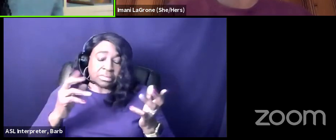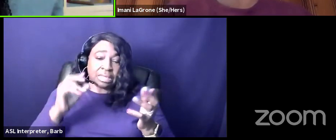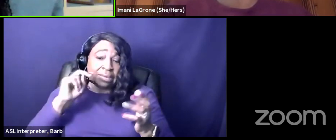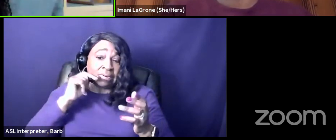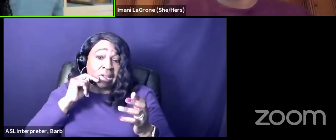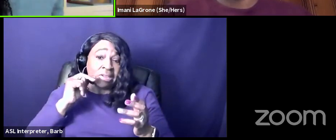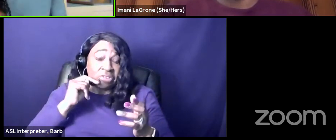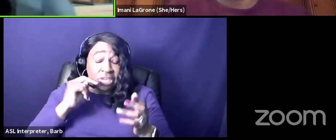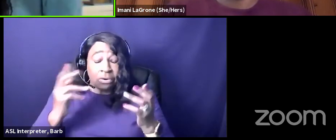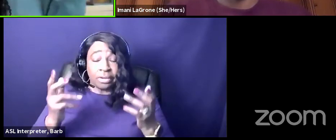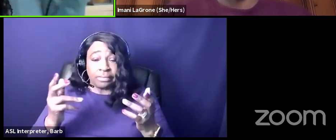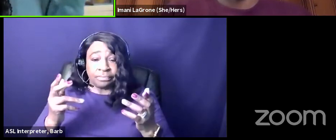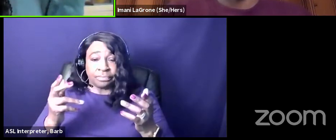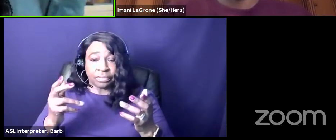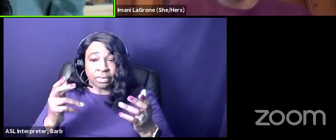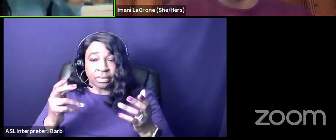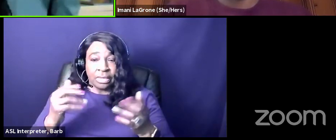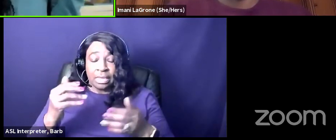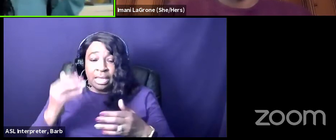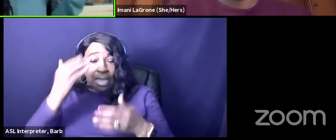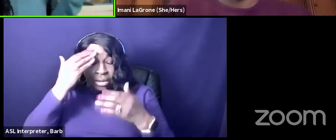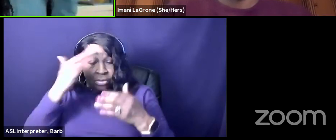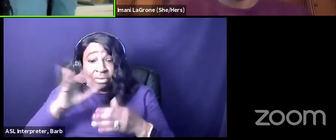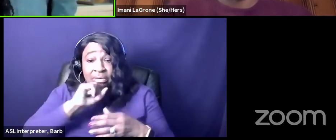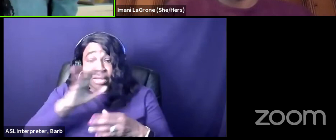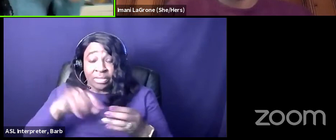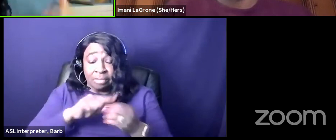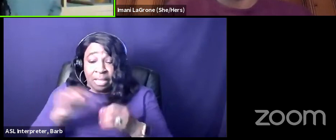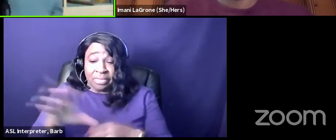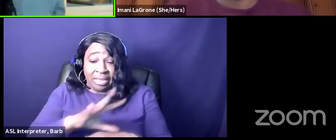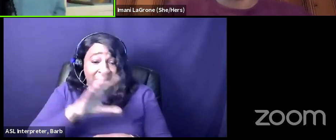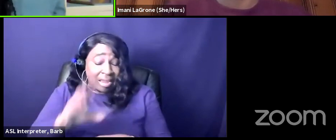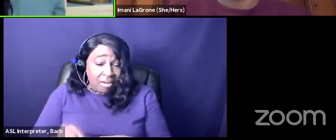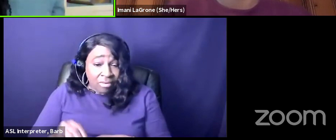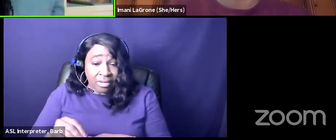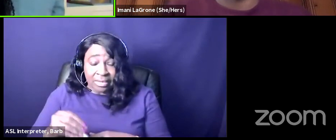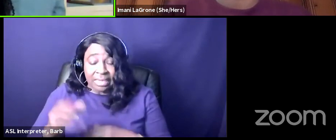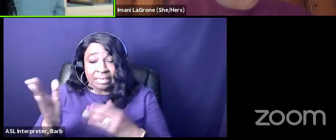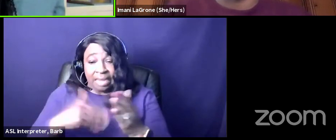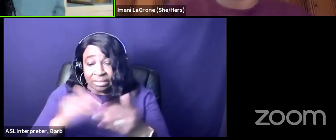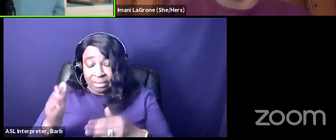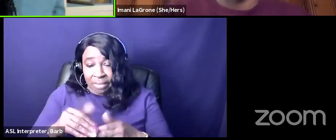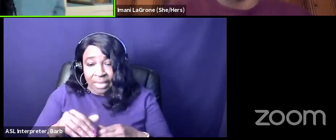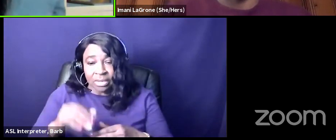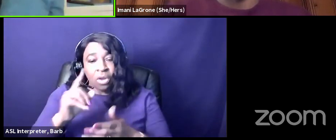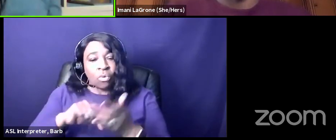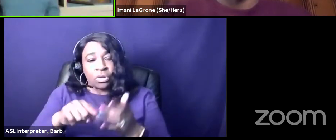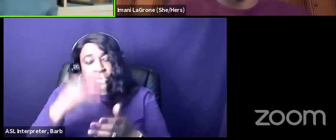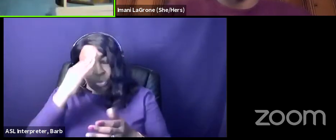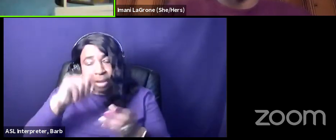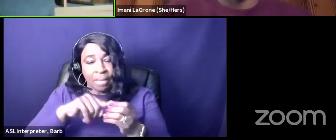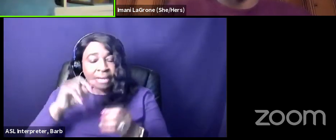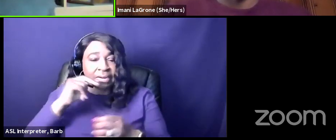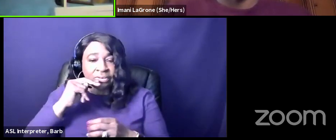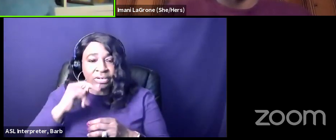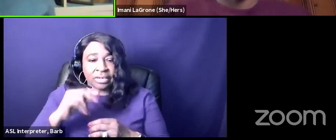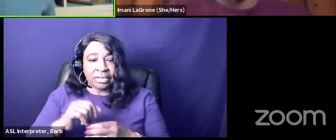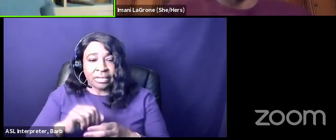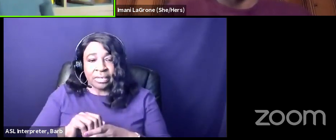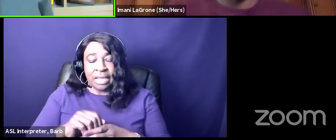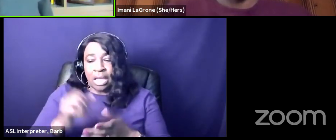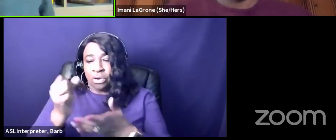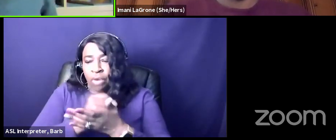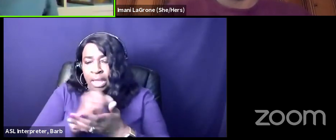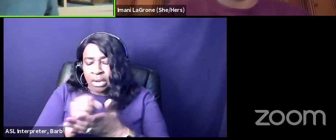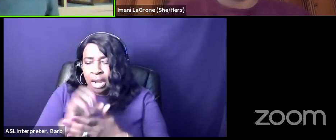you know because it's like i don't know anything about africa so like him being from kenya doesn't matter it's like okay so what do you know about nigeria credit card scams